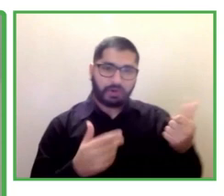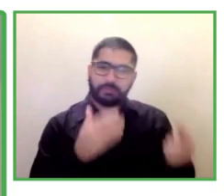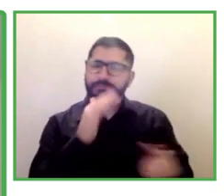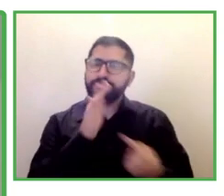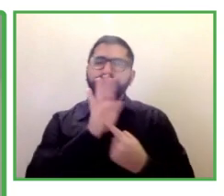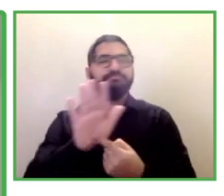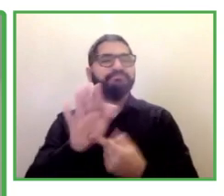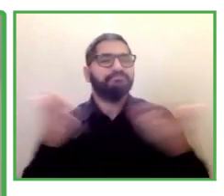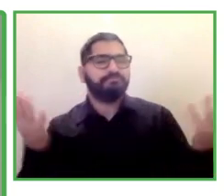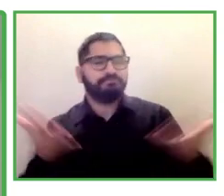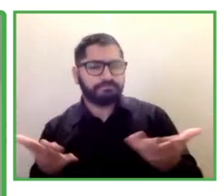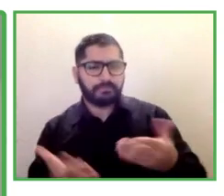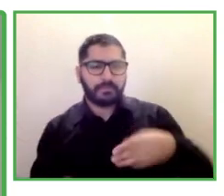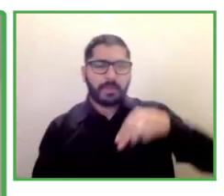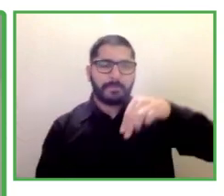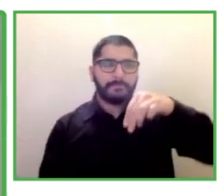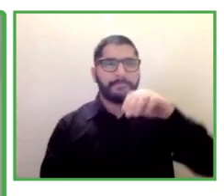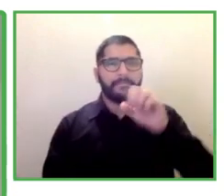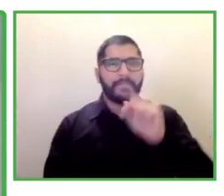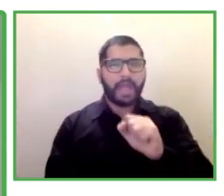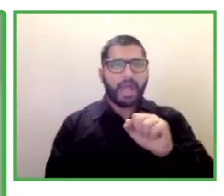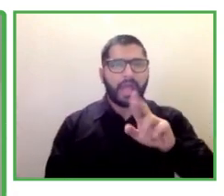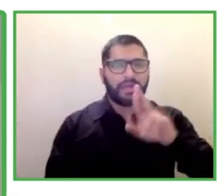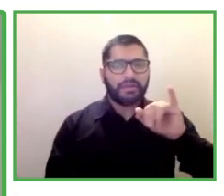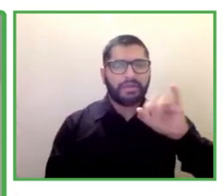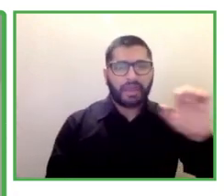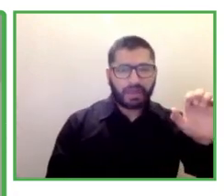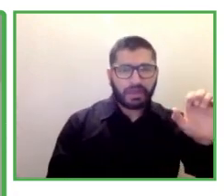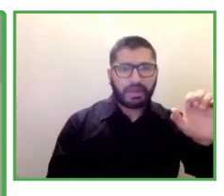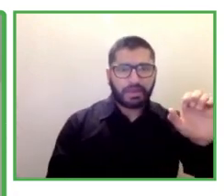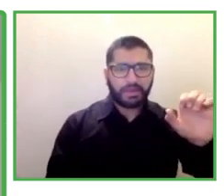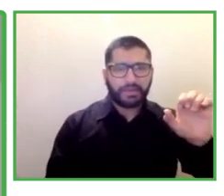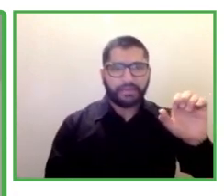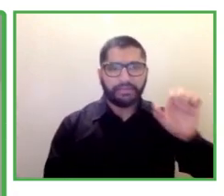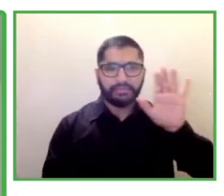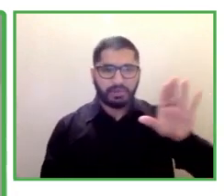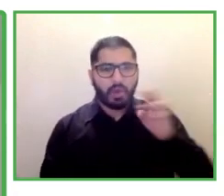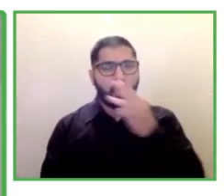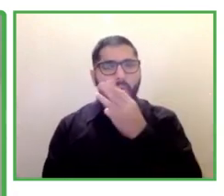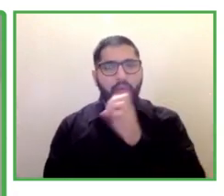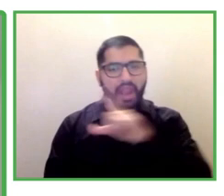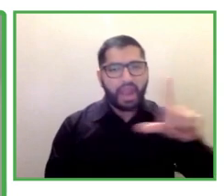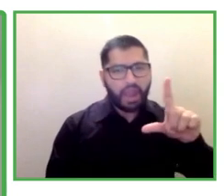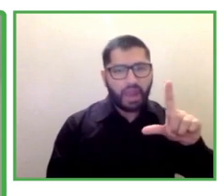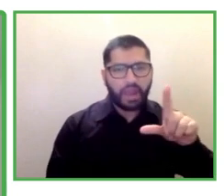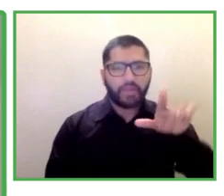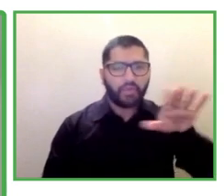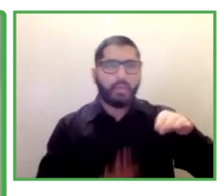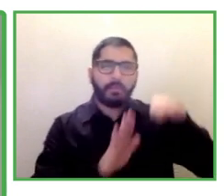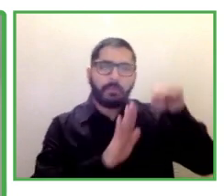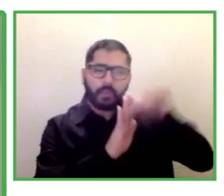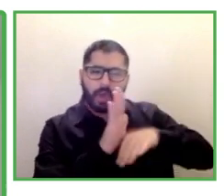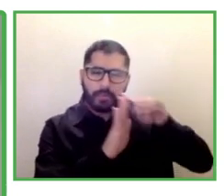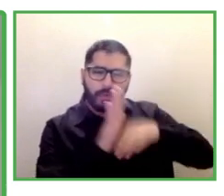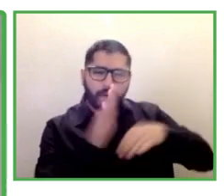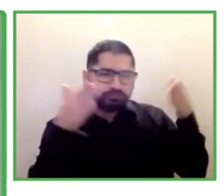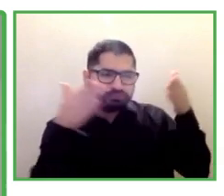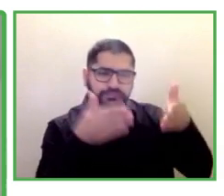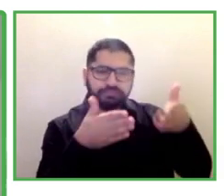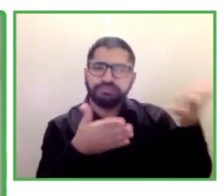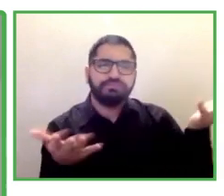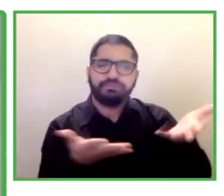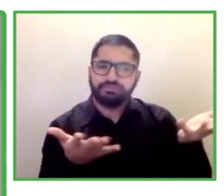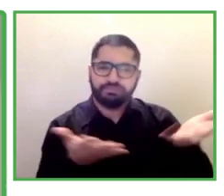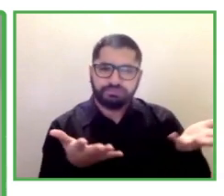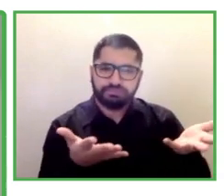uh in trinity center for people with intellectual disabilities and with her stephan ryan a graduate of this